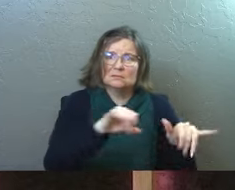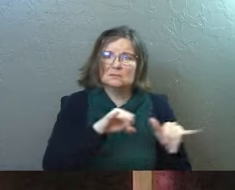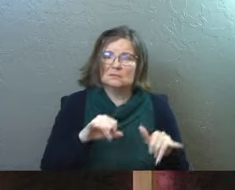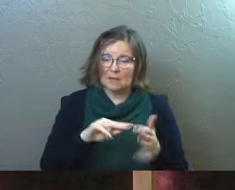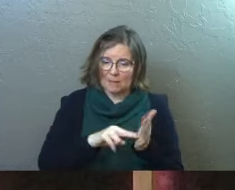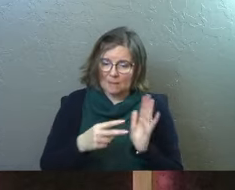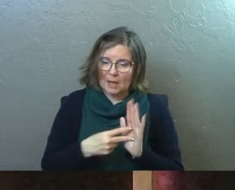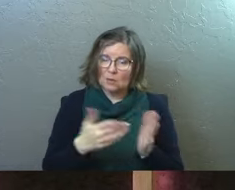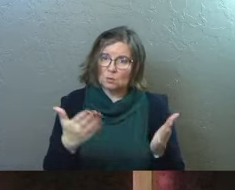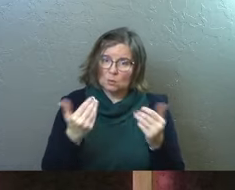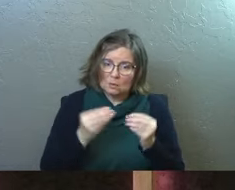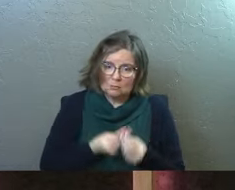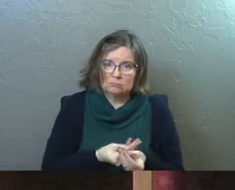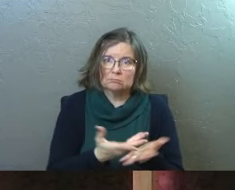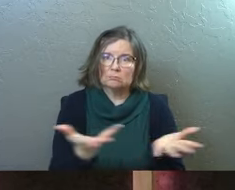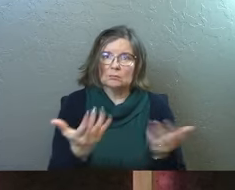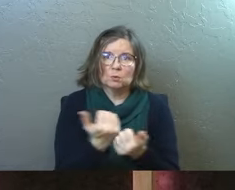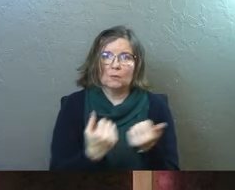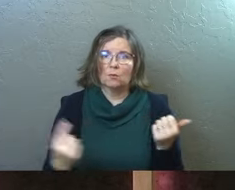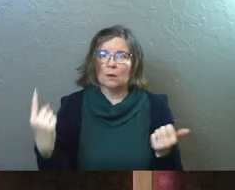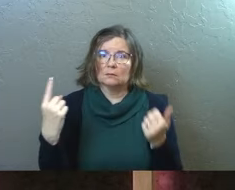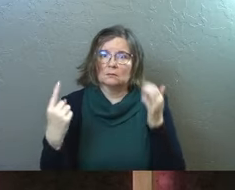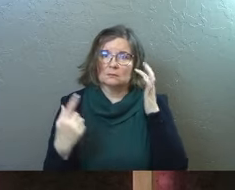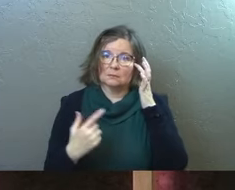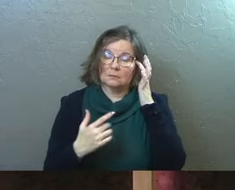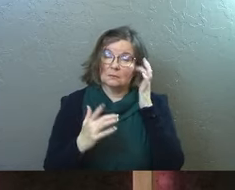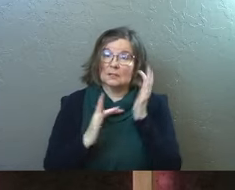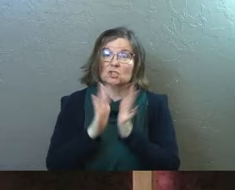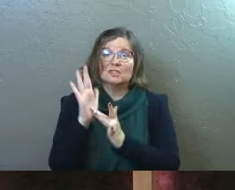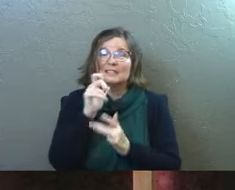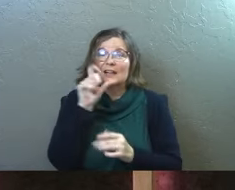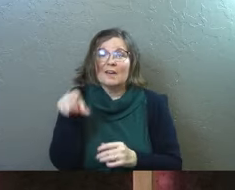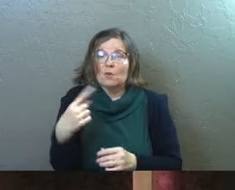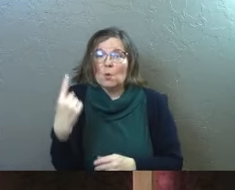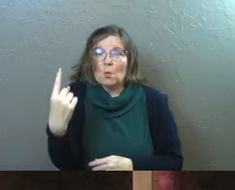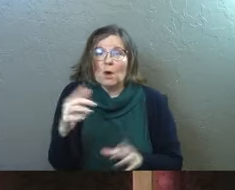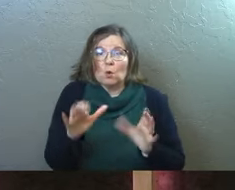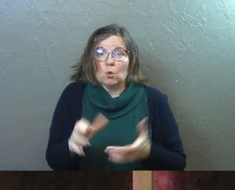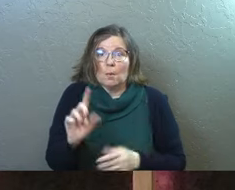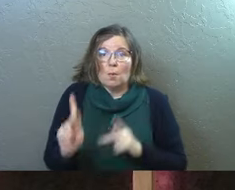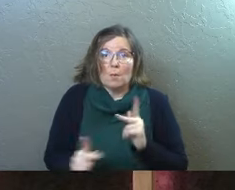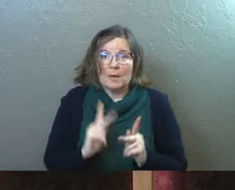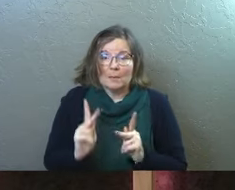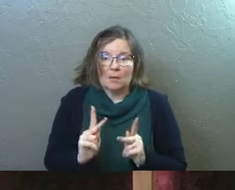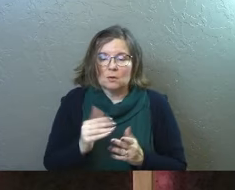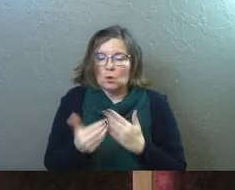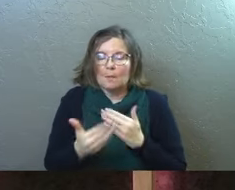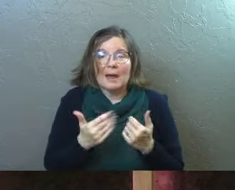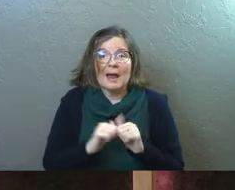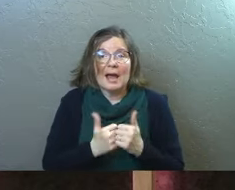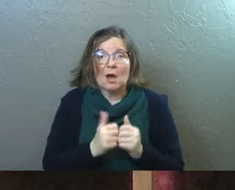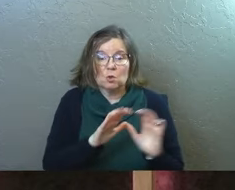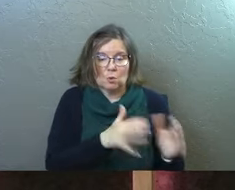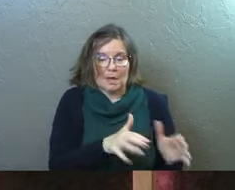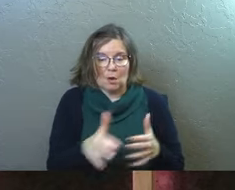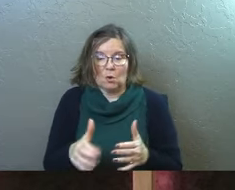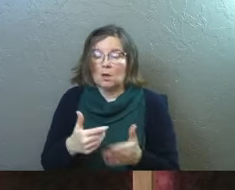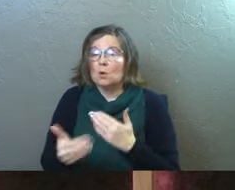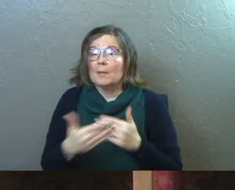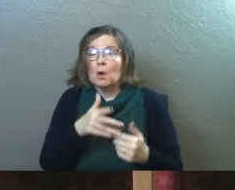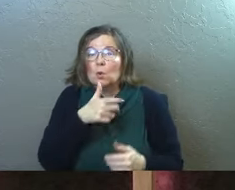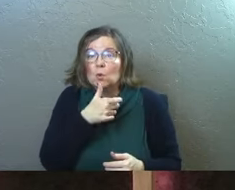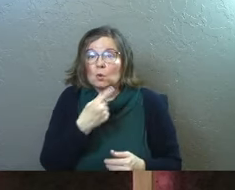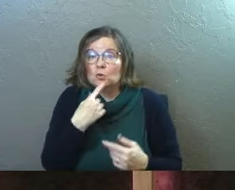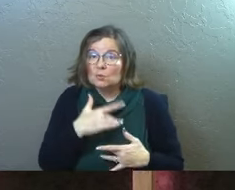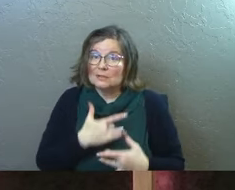This is meant to come to everybody. Jesus isn't just for one group of people, no matter how you categorize and no